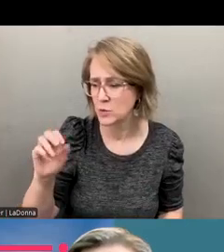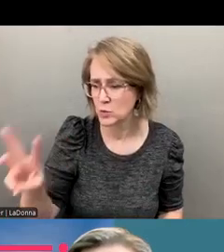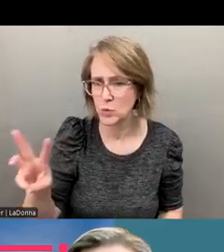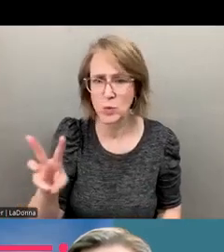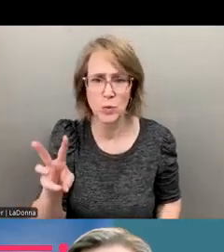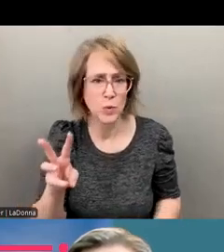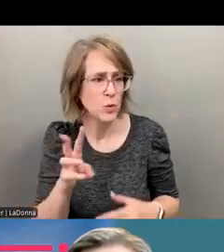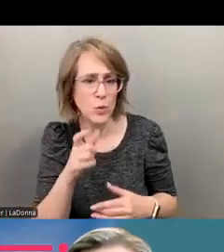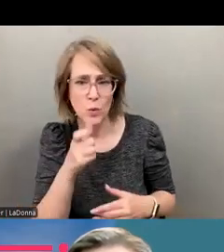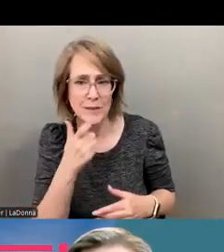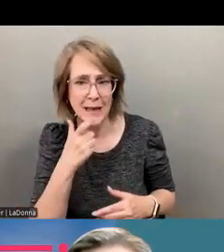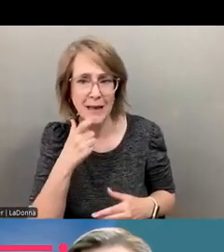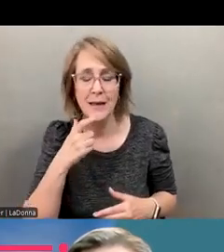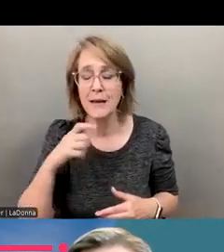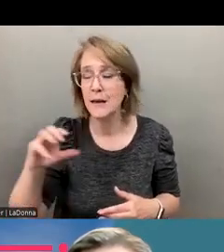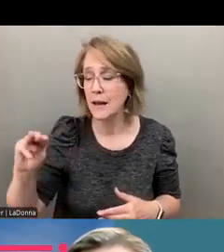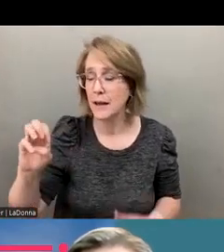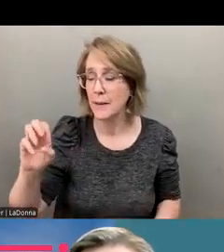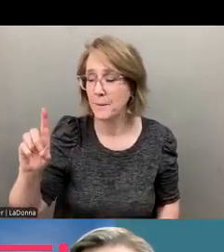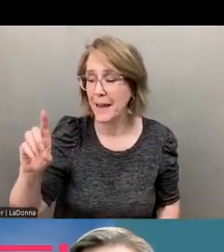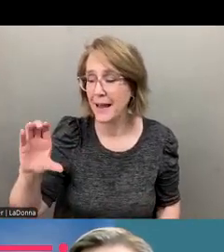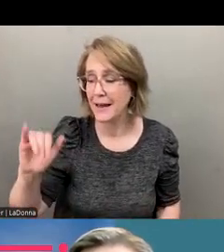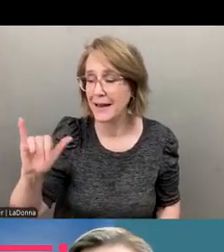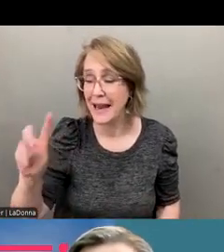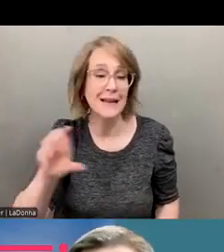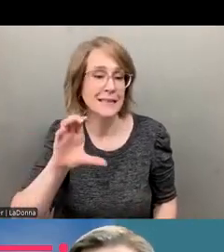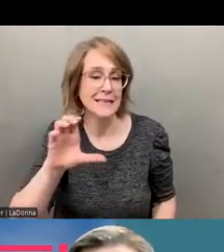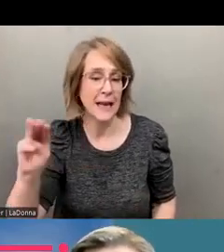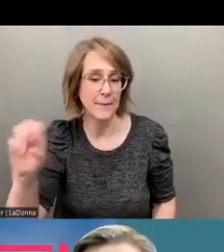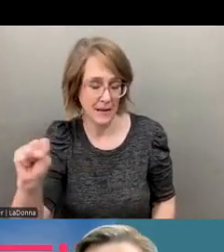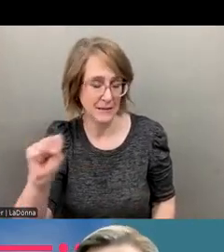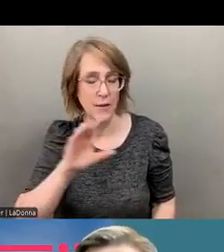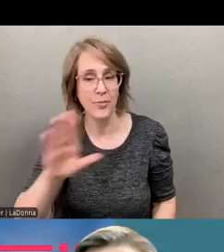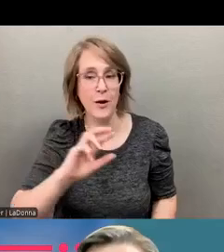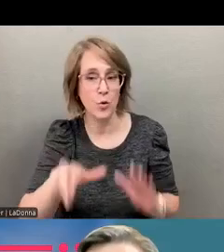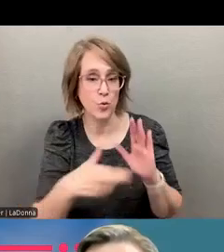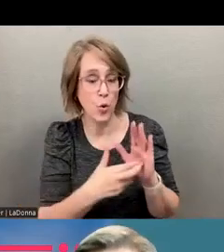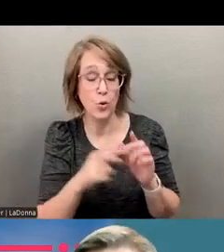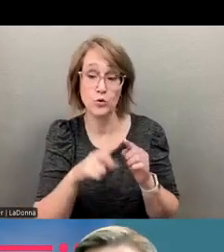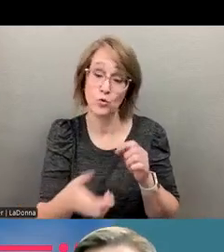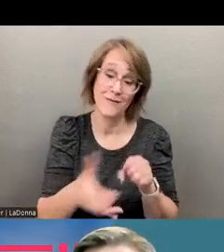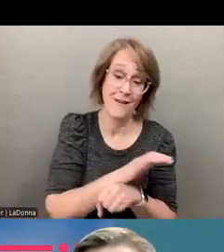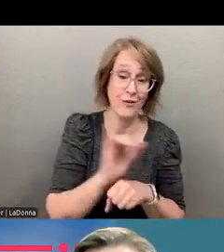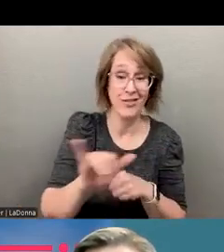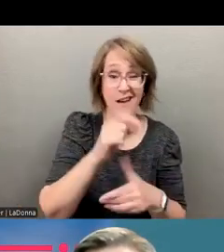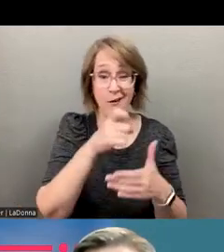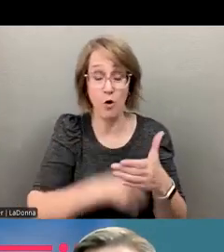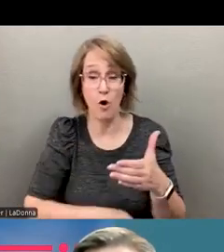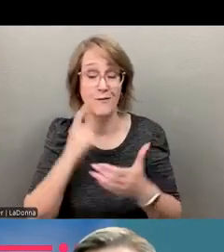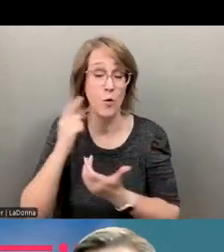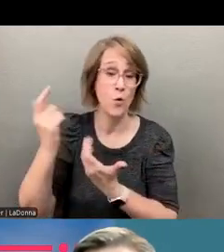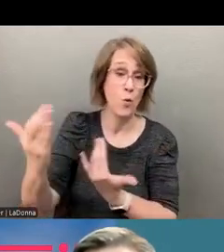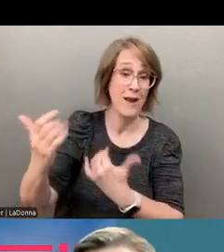thoughts on Medicaid CMS's role in being able to, uh, cover that cost and how to do that when